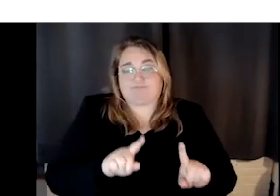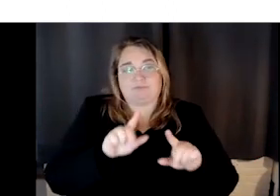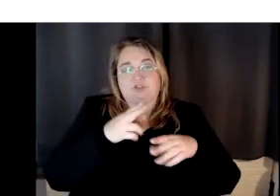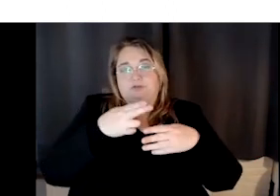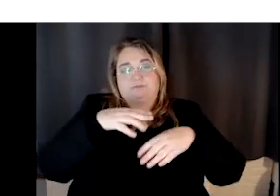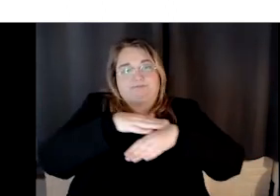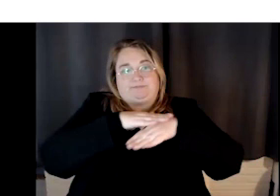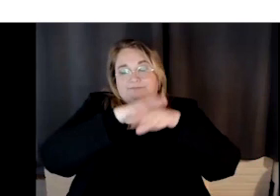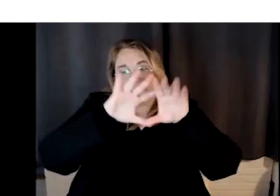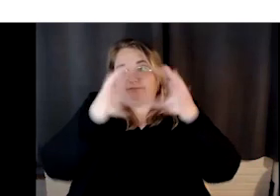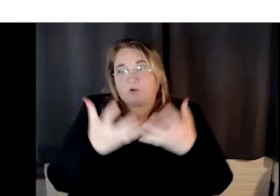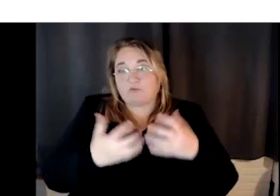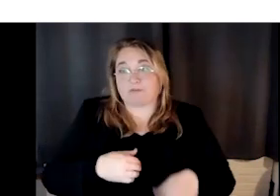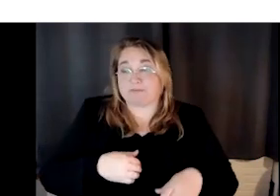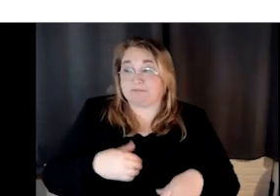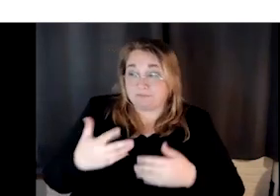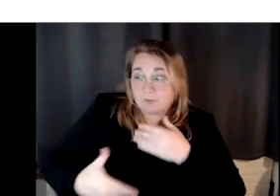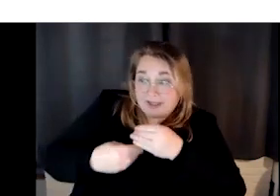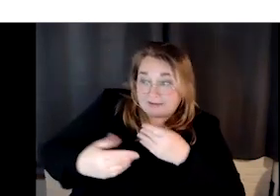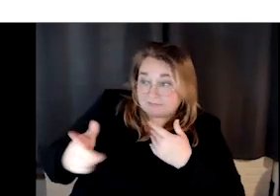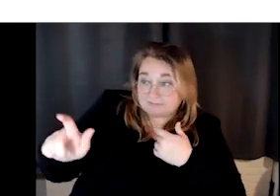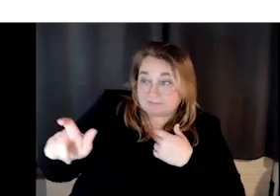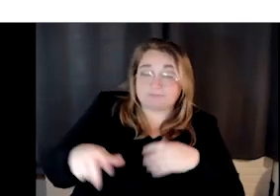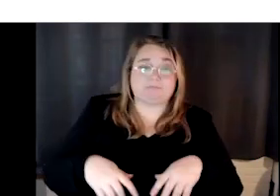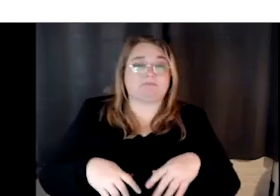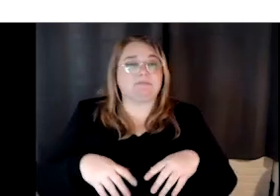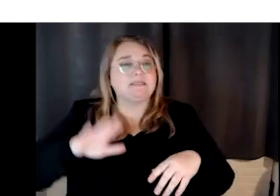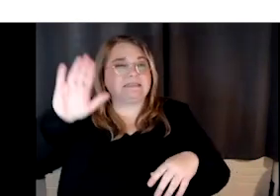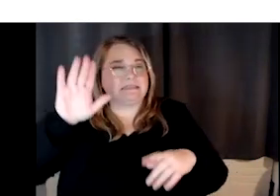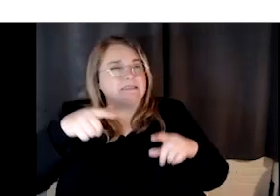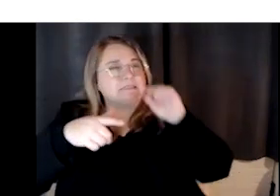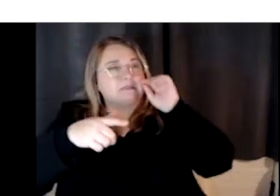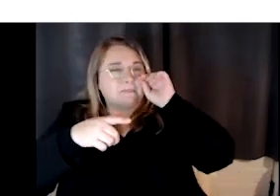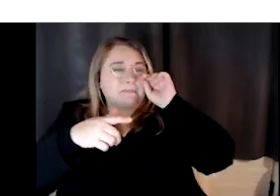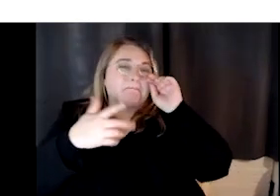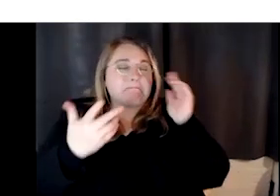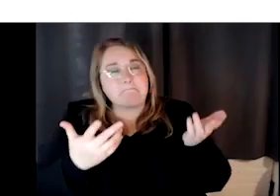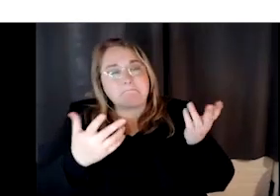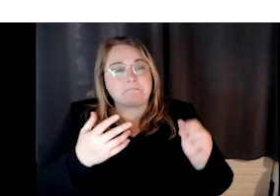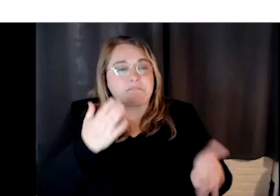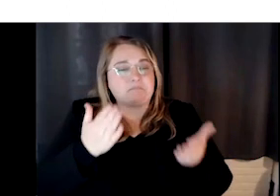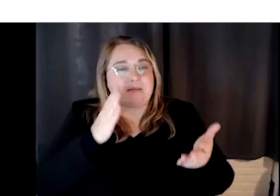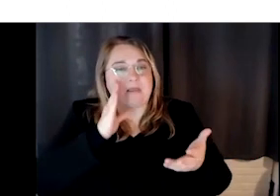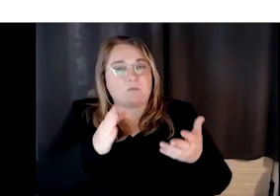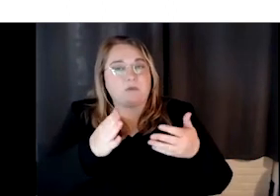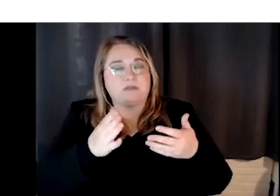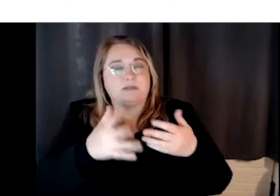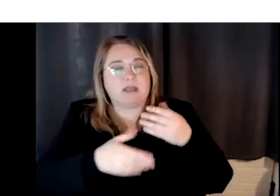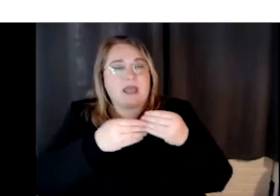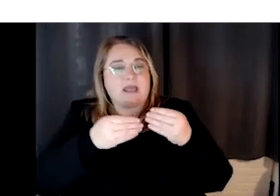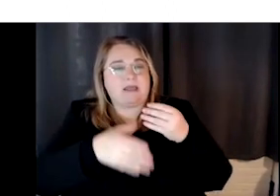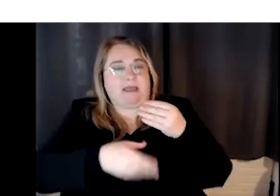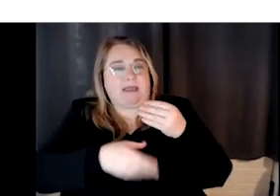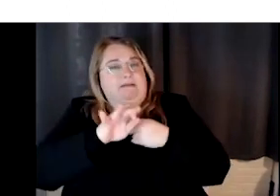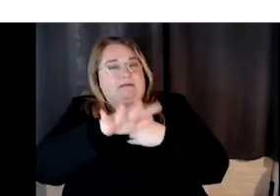No, the, the only thing, um, um, maybe that is maybe, uh, kind of, um, specific to